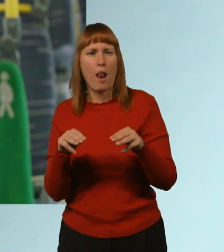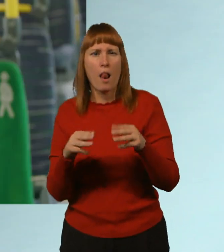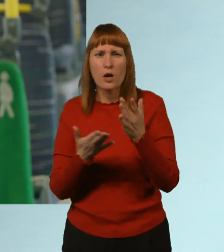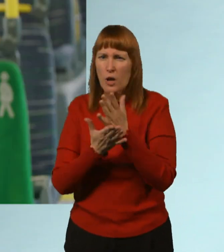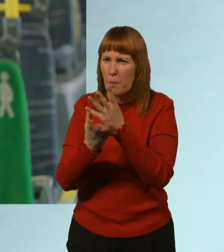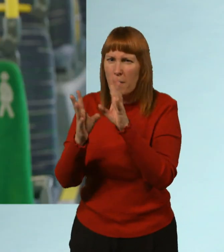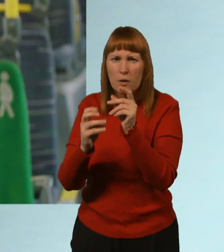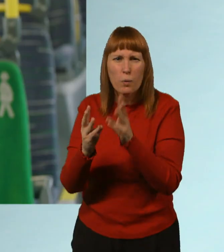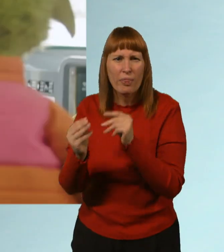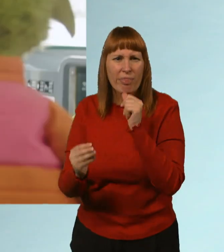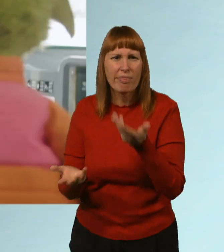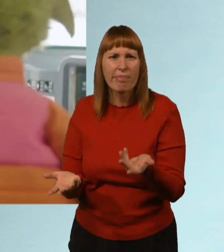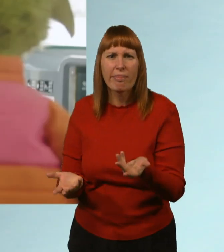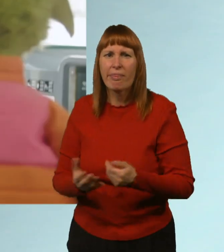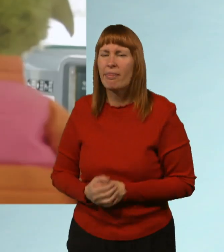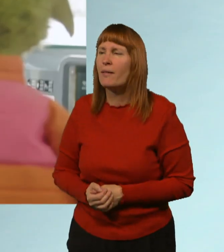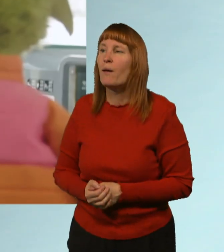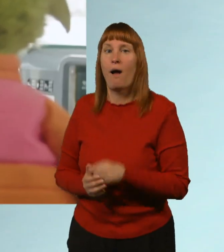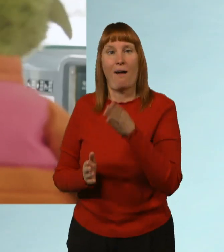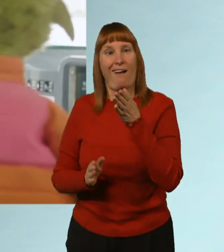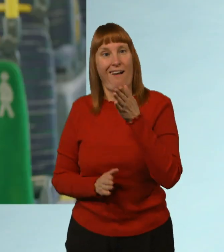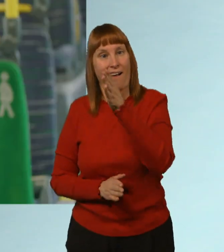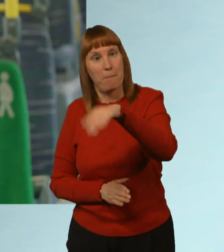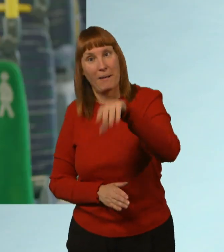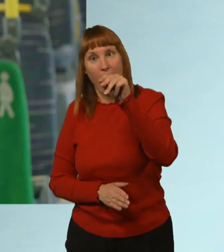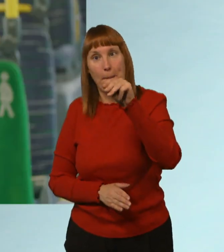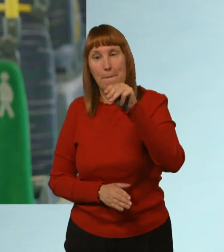no one sharing this bus with us! Let's go pick up some passengers!